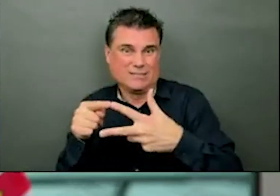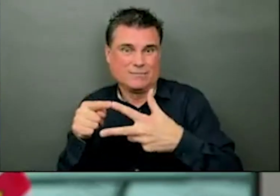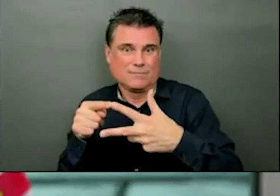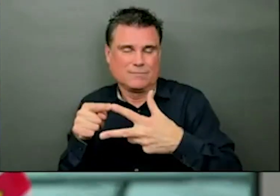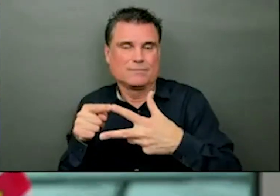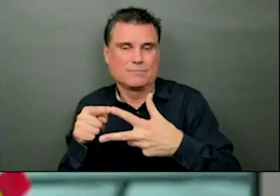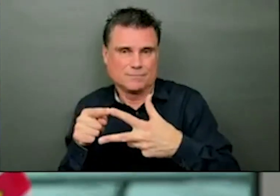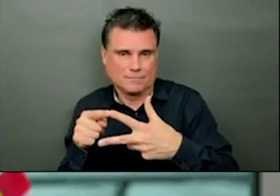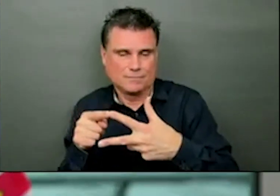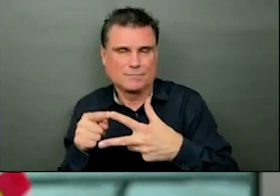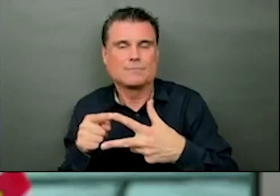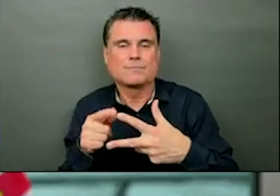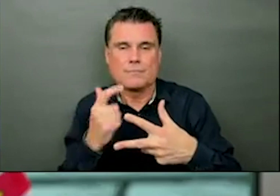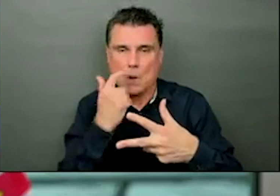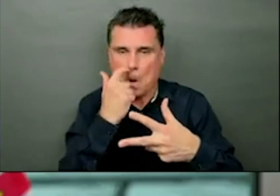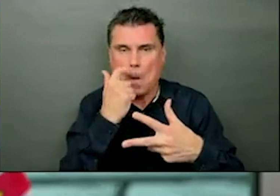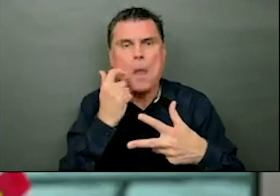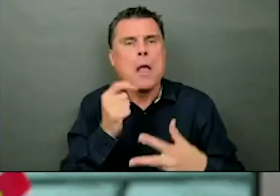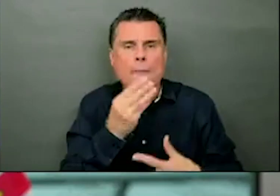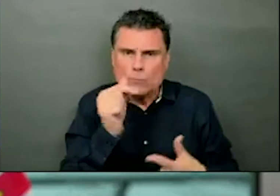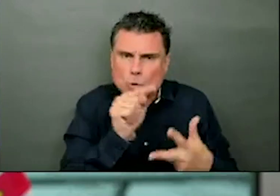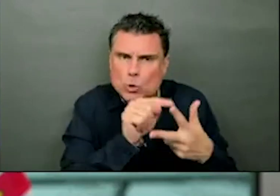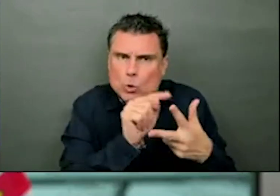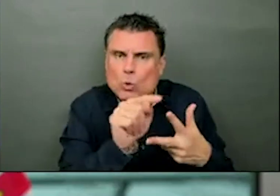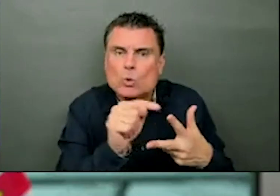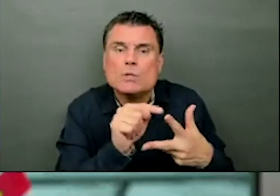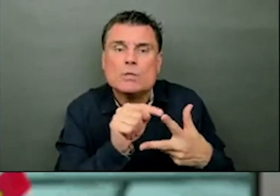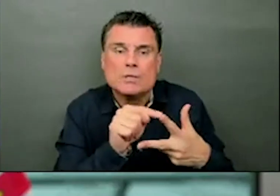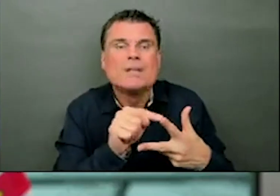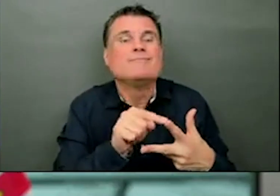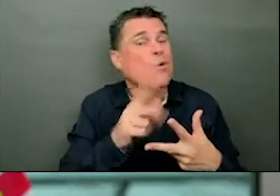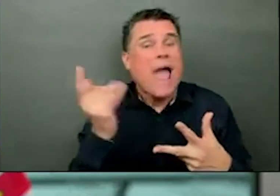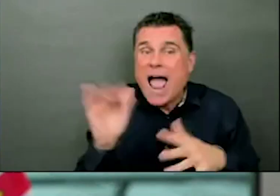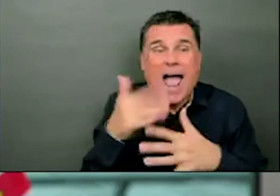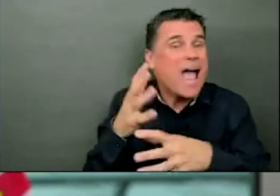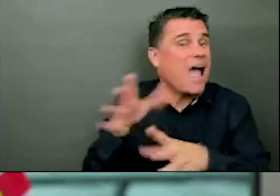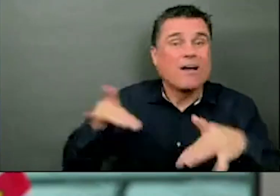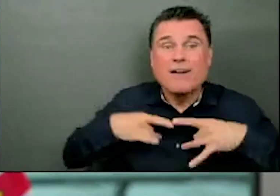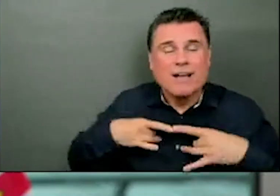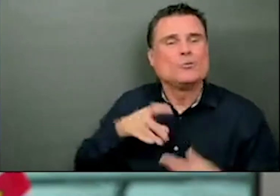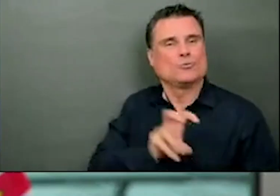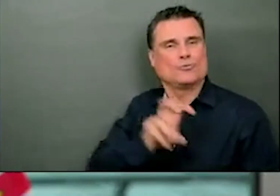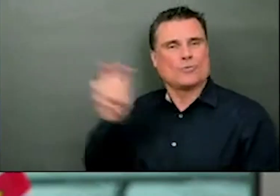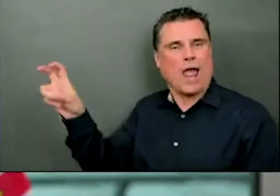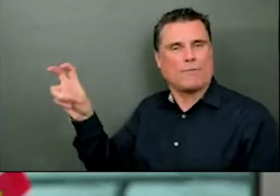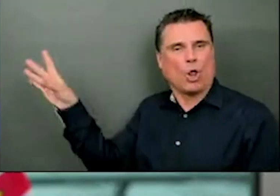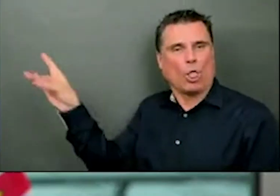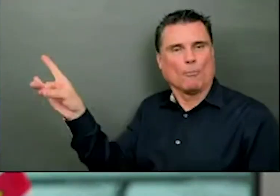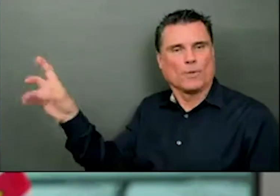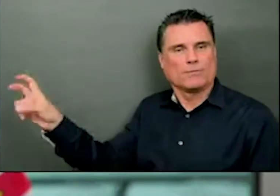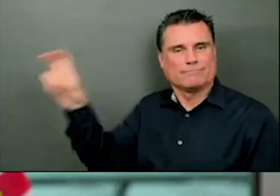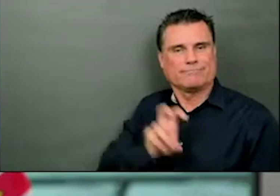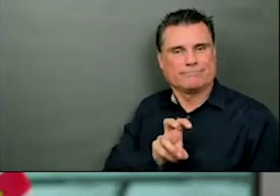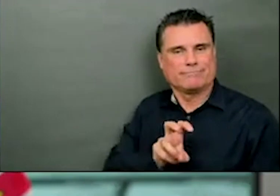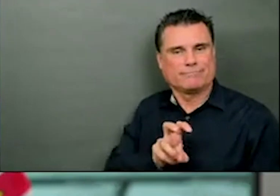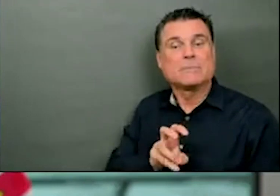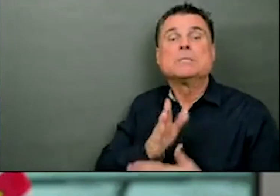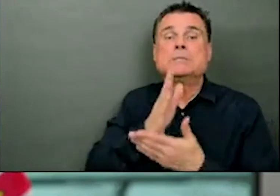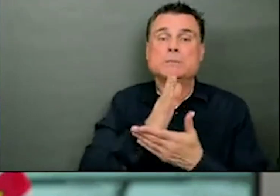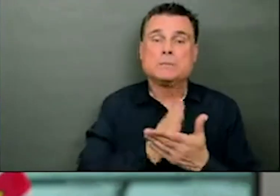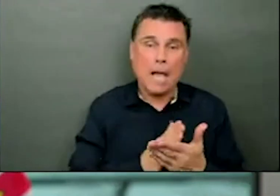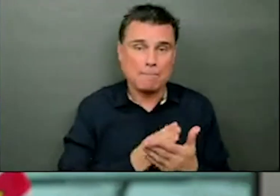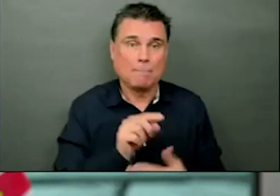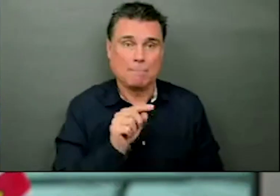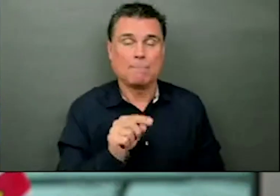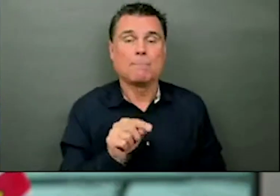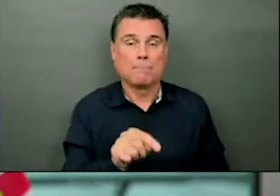few that are travel related but the majority are actually part of a cluster locally. Again, that's been